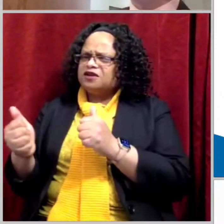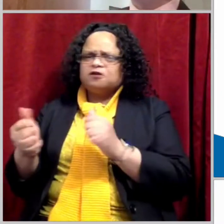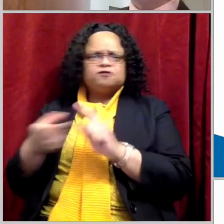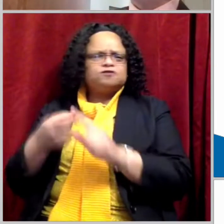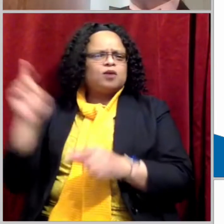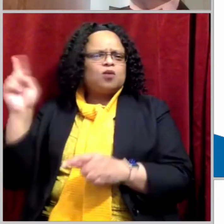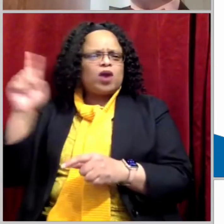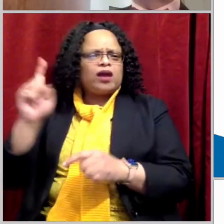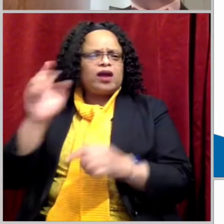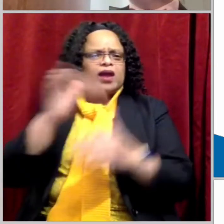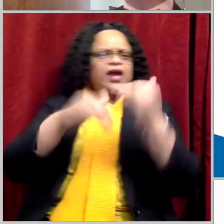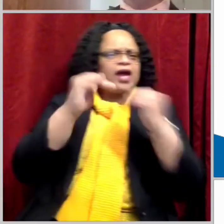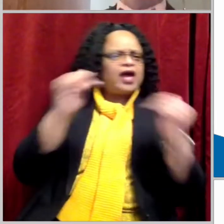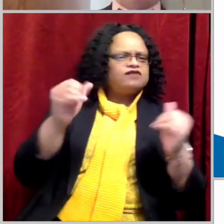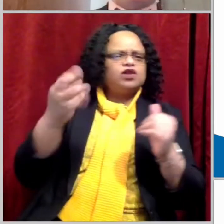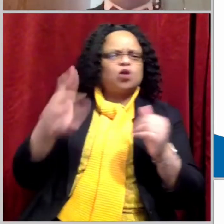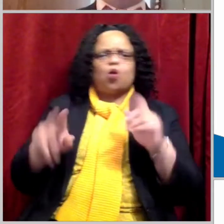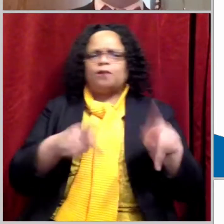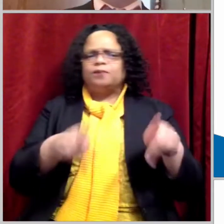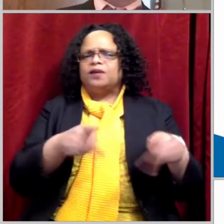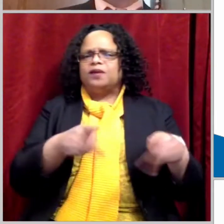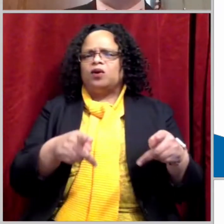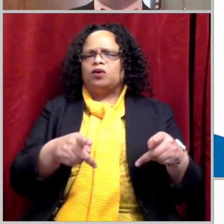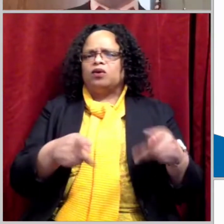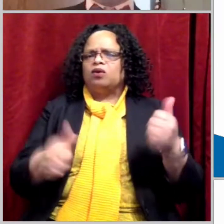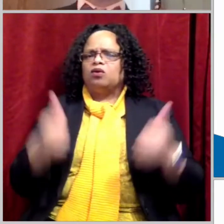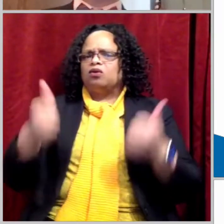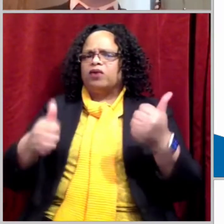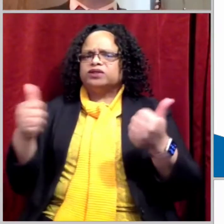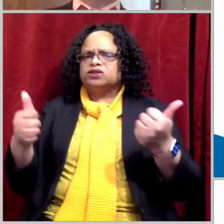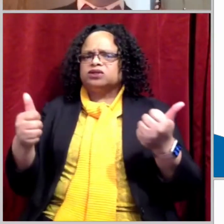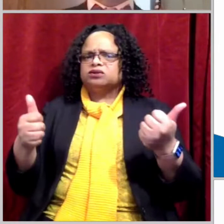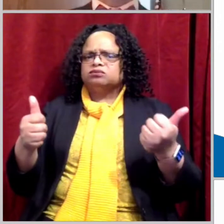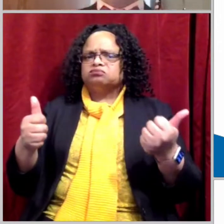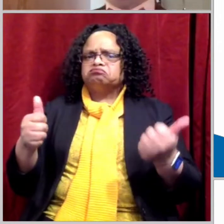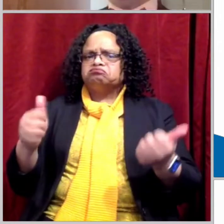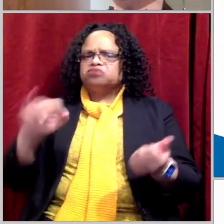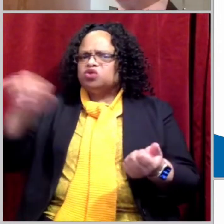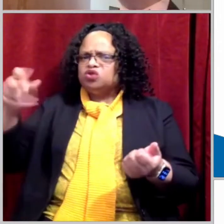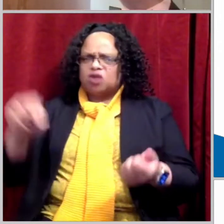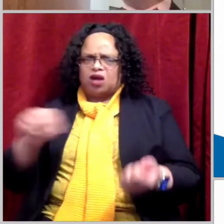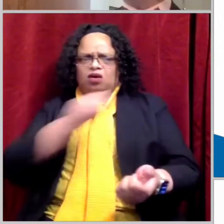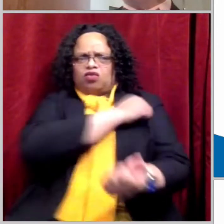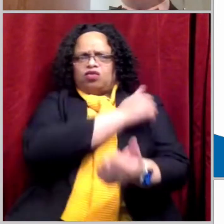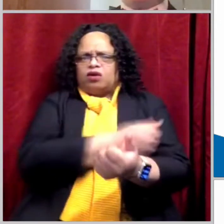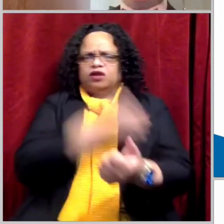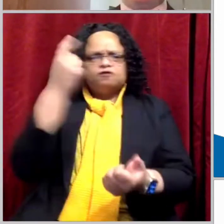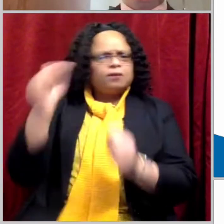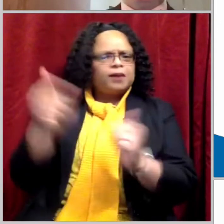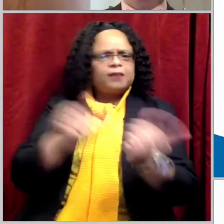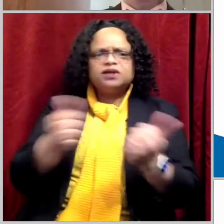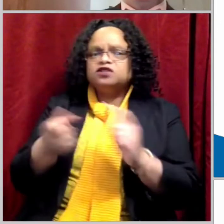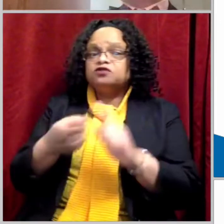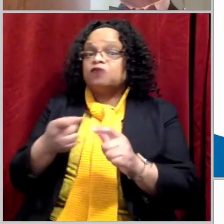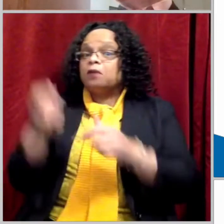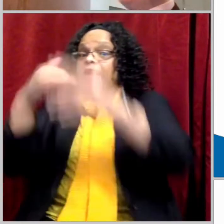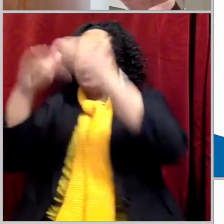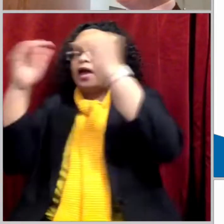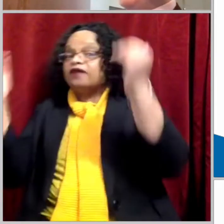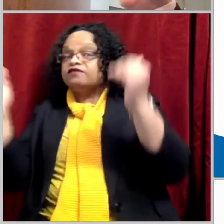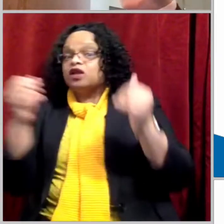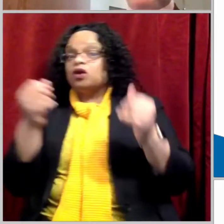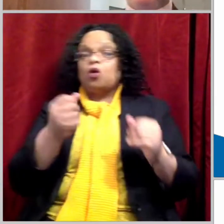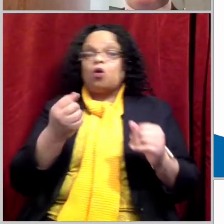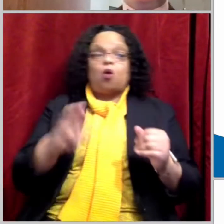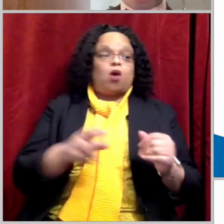humans? Because people were disputing whether or not John the baptizer was indeed a prophet sent by God. And we know